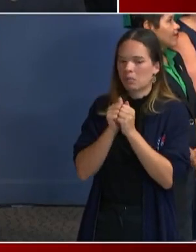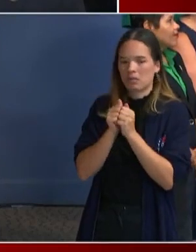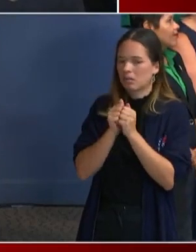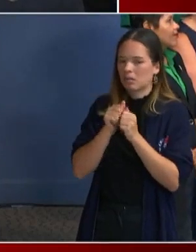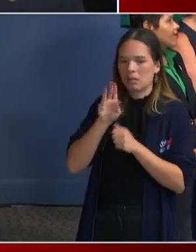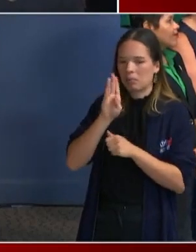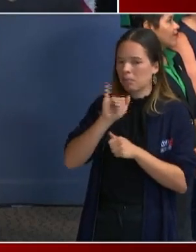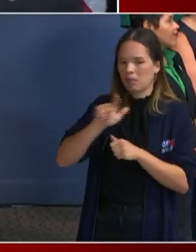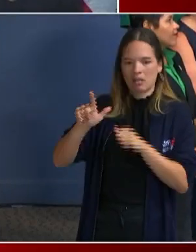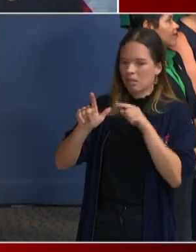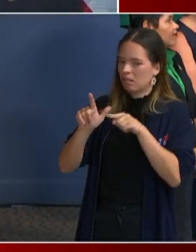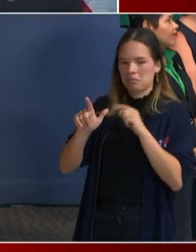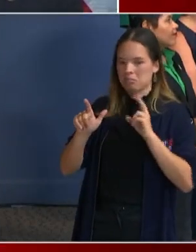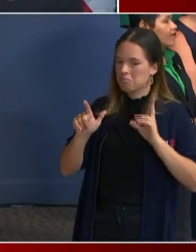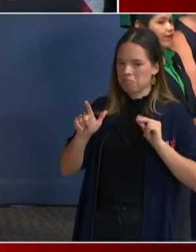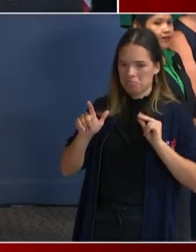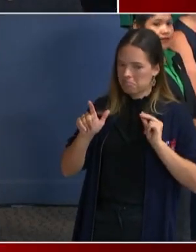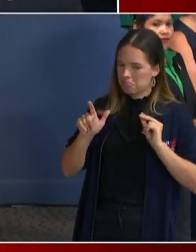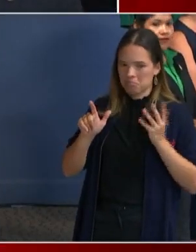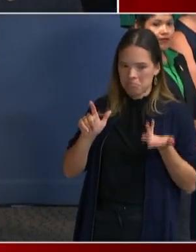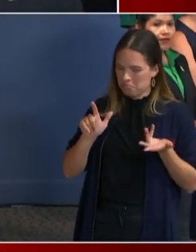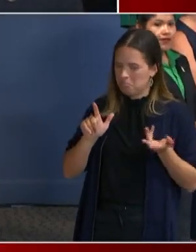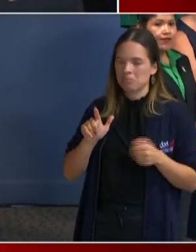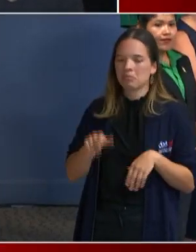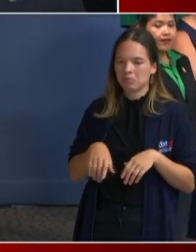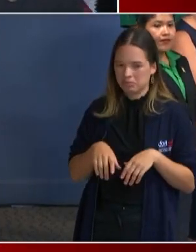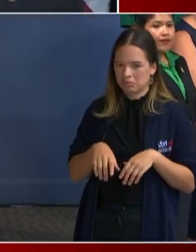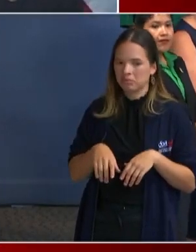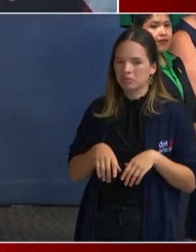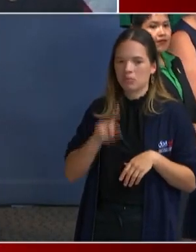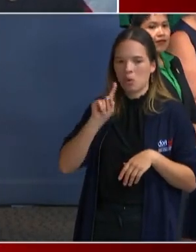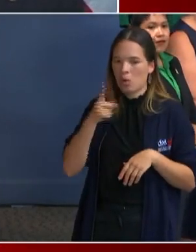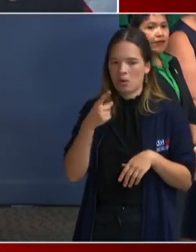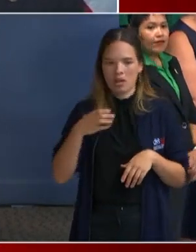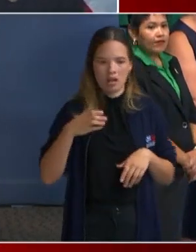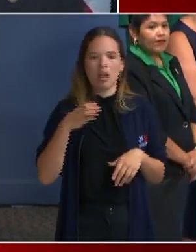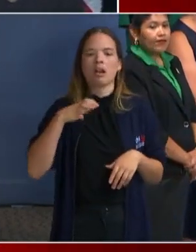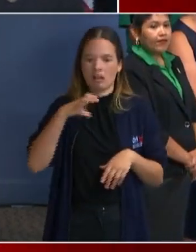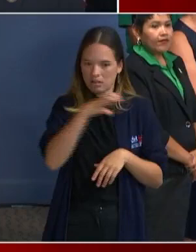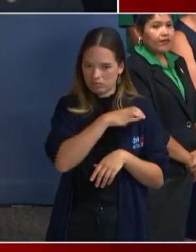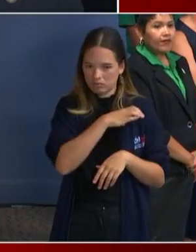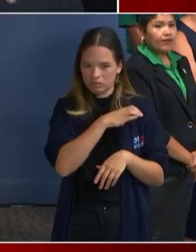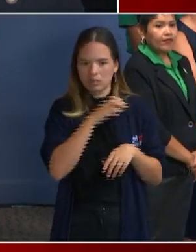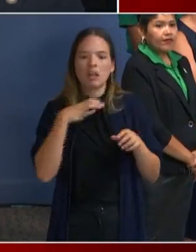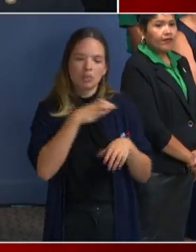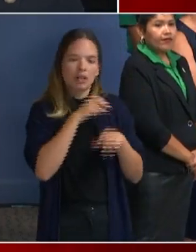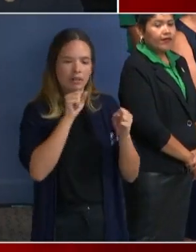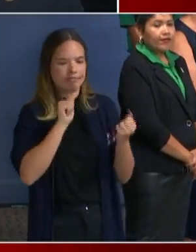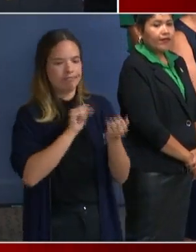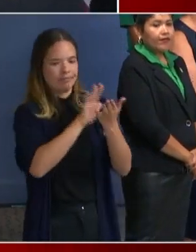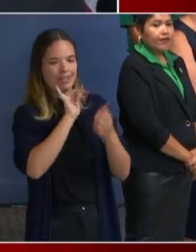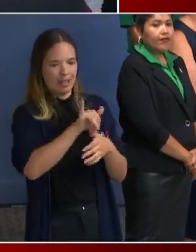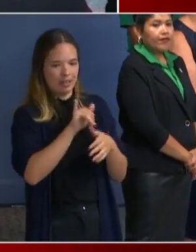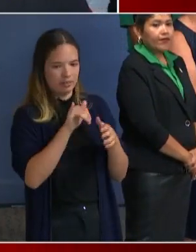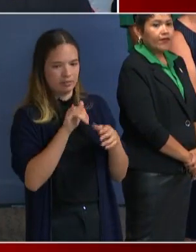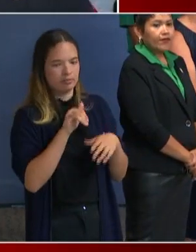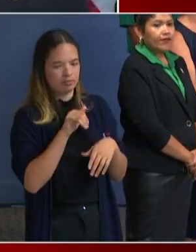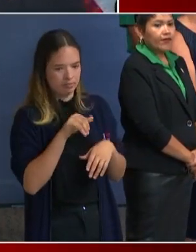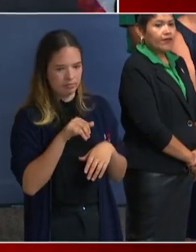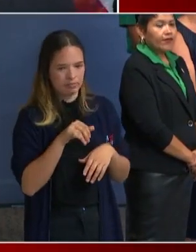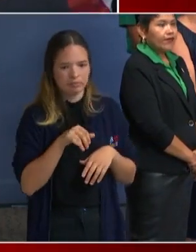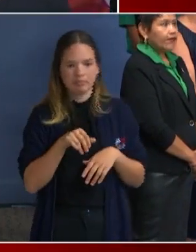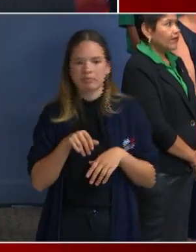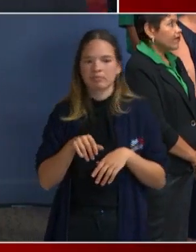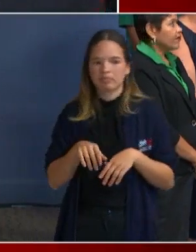introduce legislation at the Congress. I think there's a disagreement between the Council not wanting a stadium they want to put a restriction